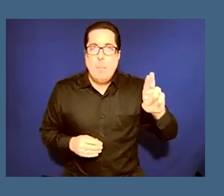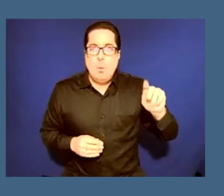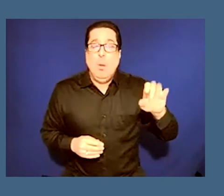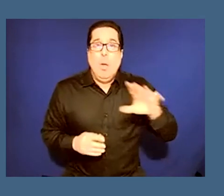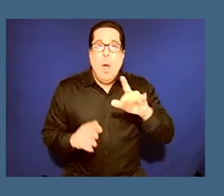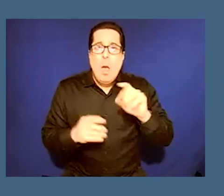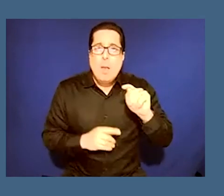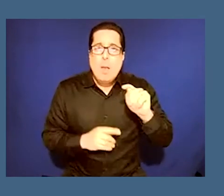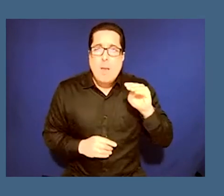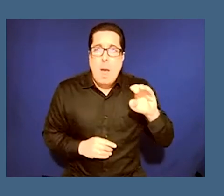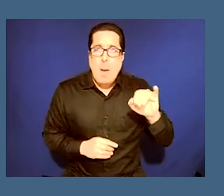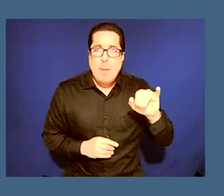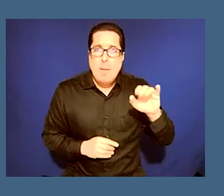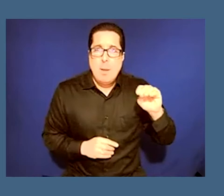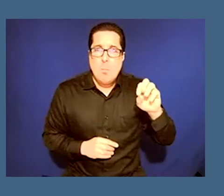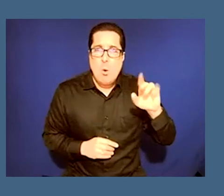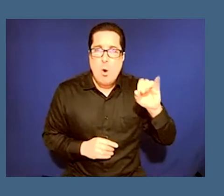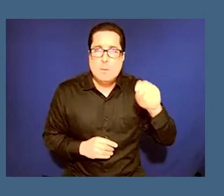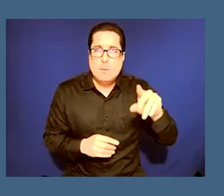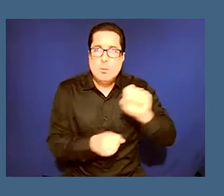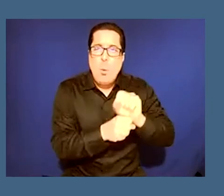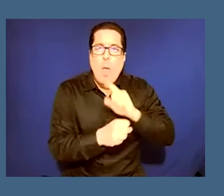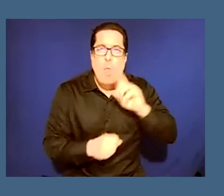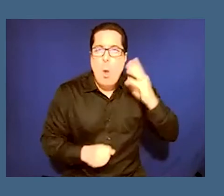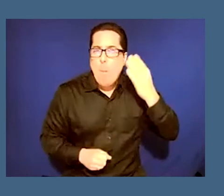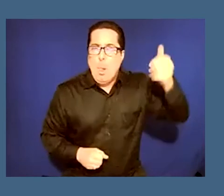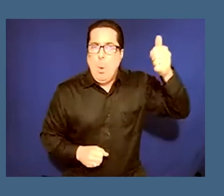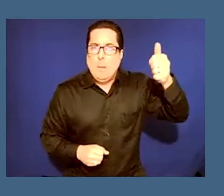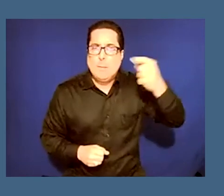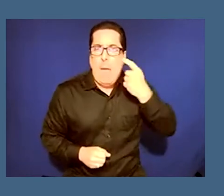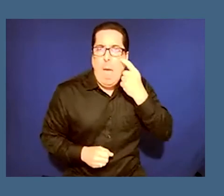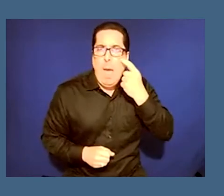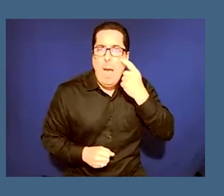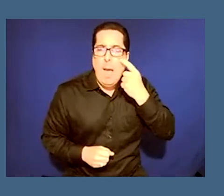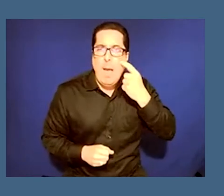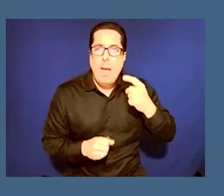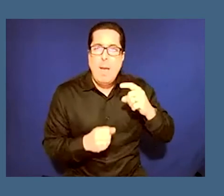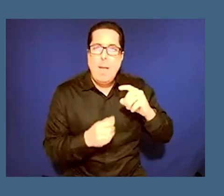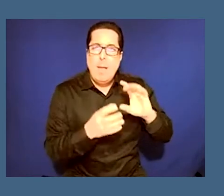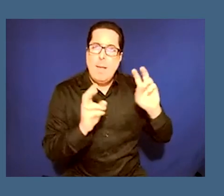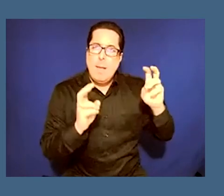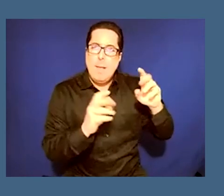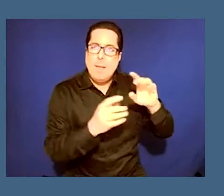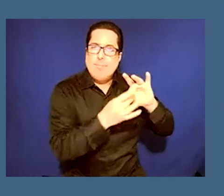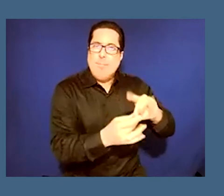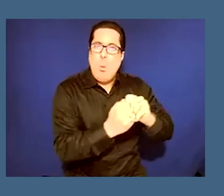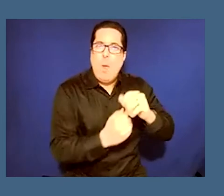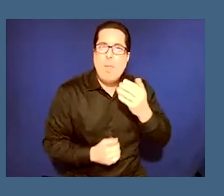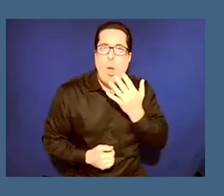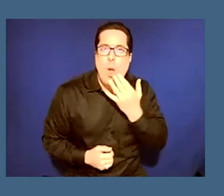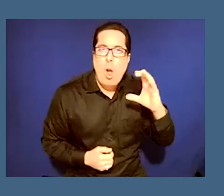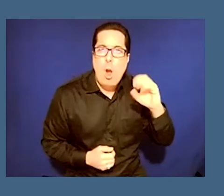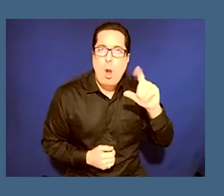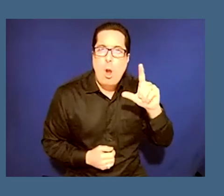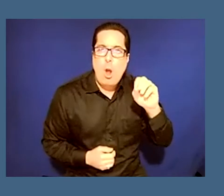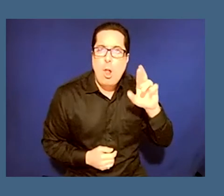morrison's work the bluest eye and he's speaking to colorism and and you what you were saying is that inscribed